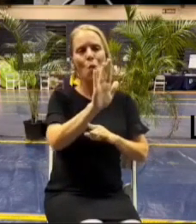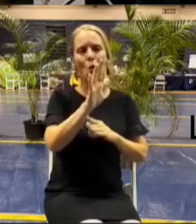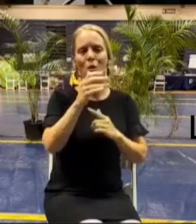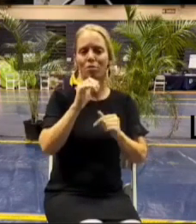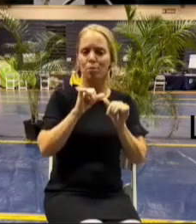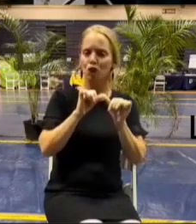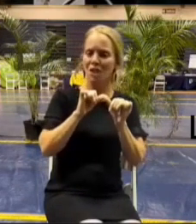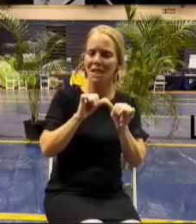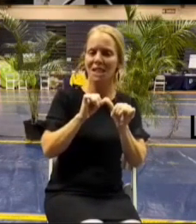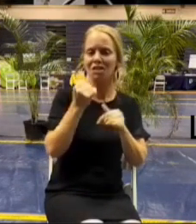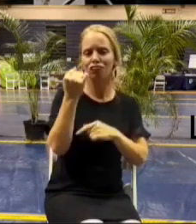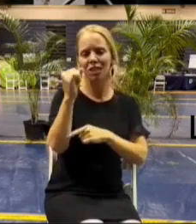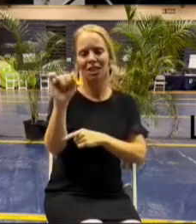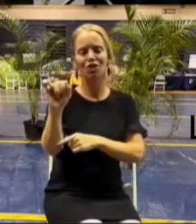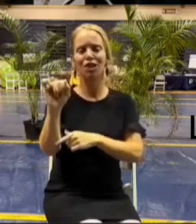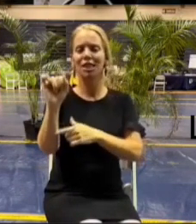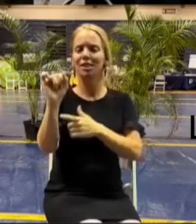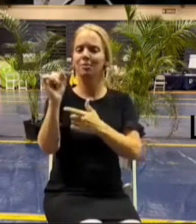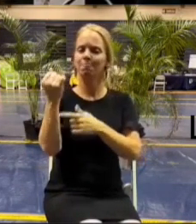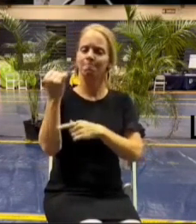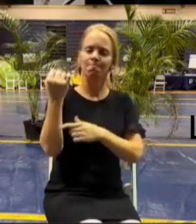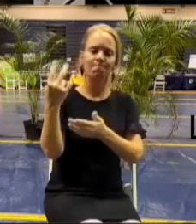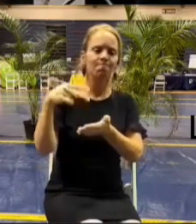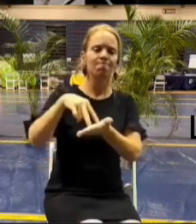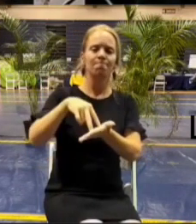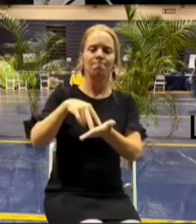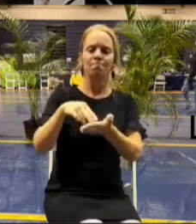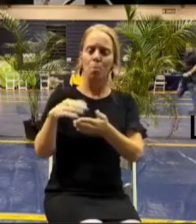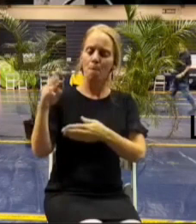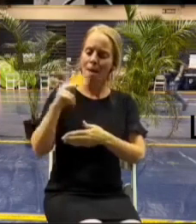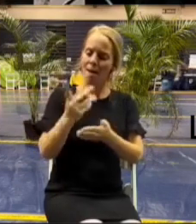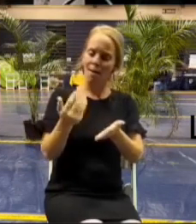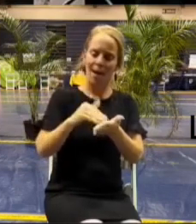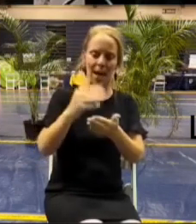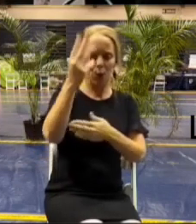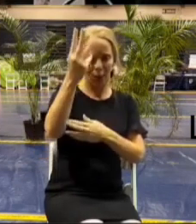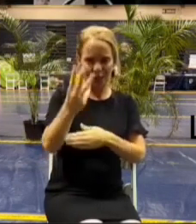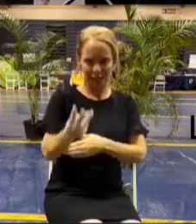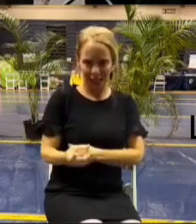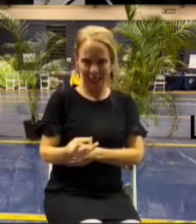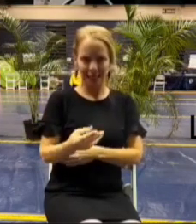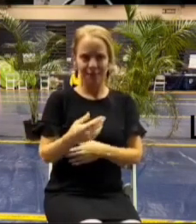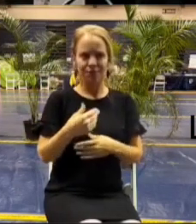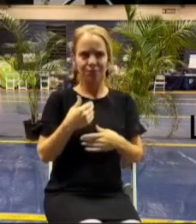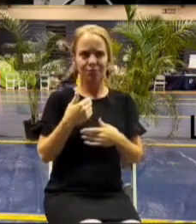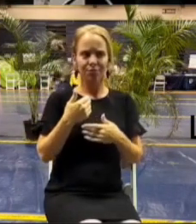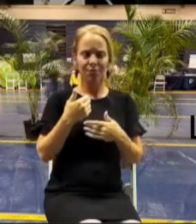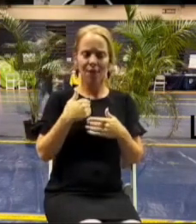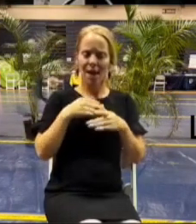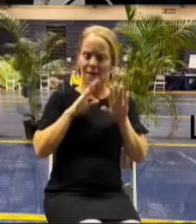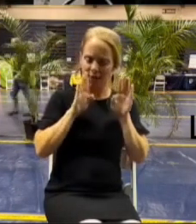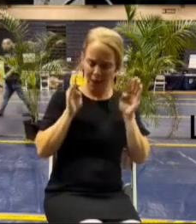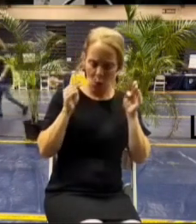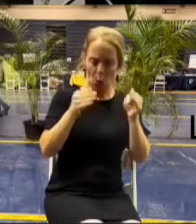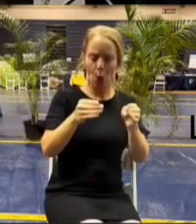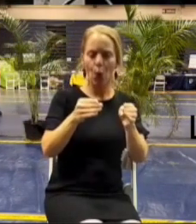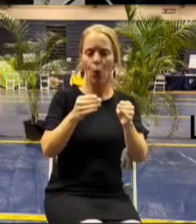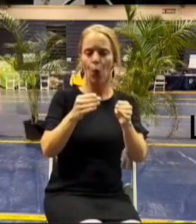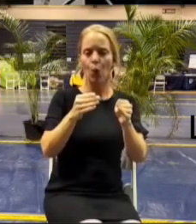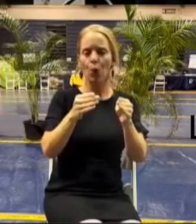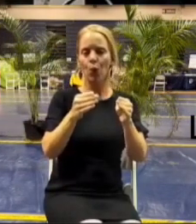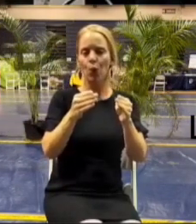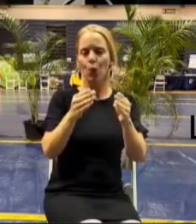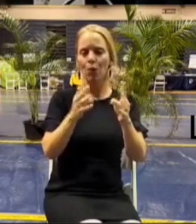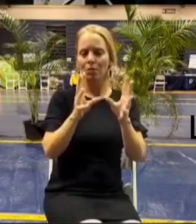come back again uh to meet with us on our wednesday meetings um we have a very narrow uh focus tonight that we're going to talk